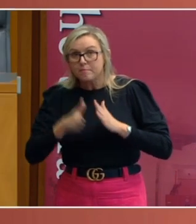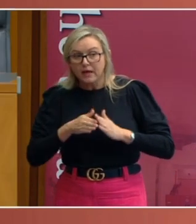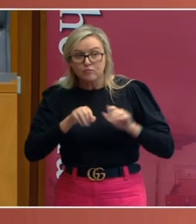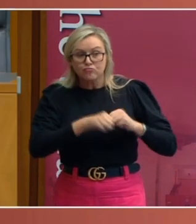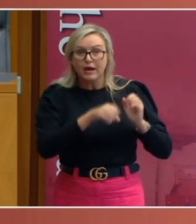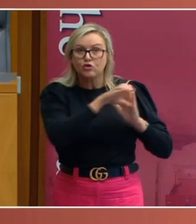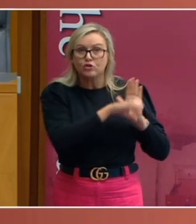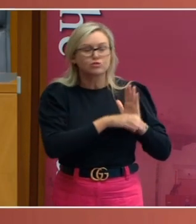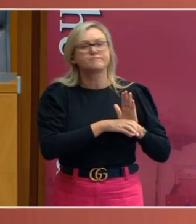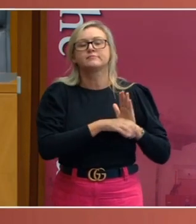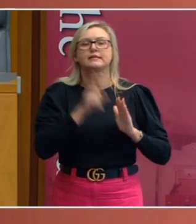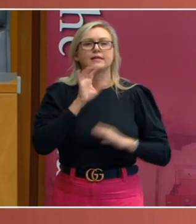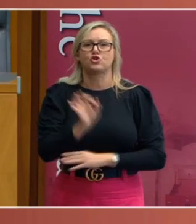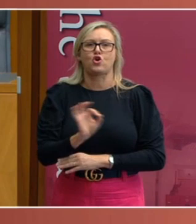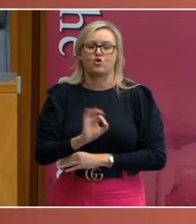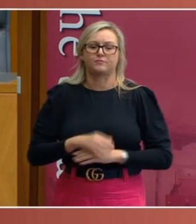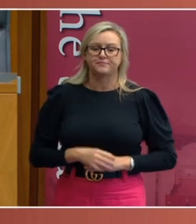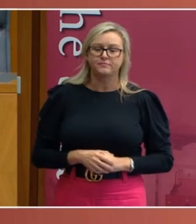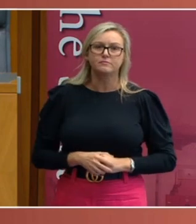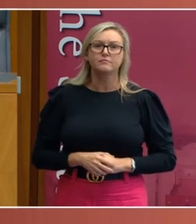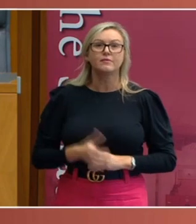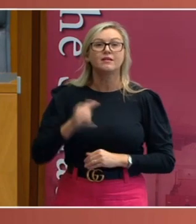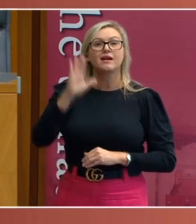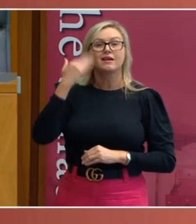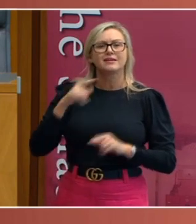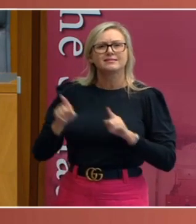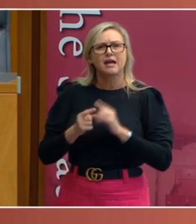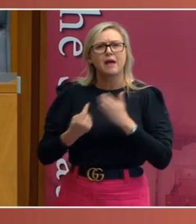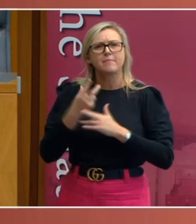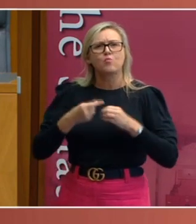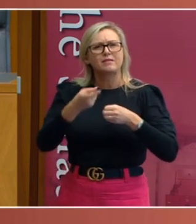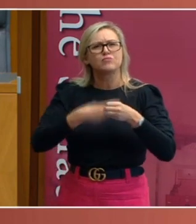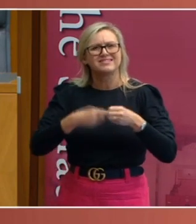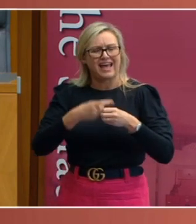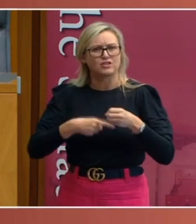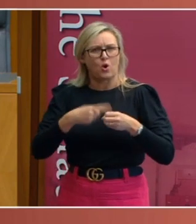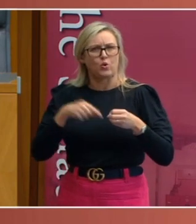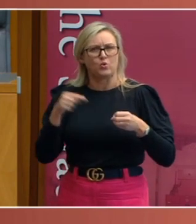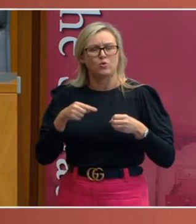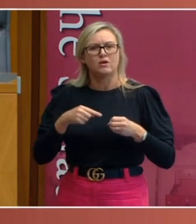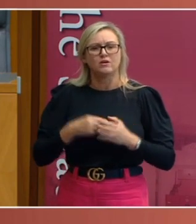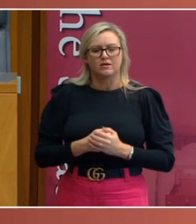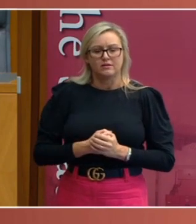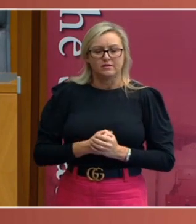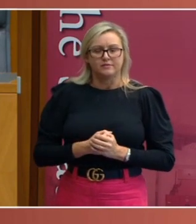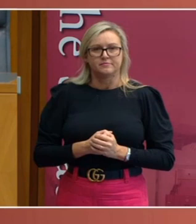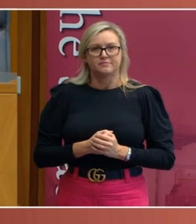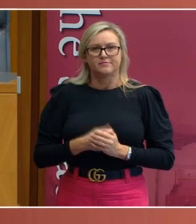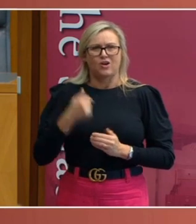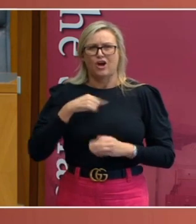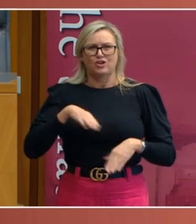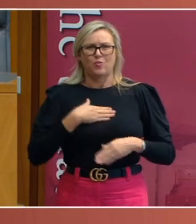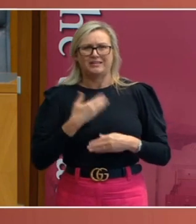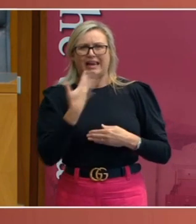1935, the court took a similar view in relation to diseased potatoes. You'll note, by the way, that I'm not leaving up the diseased